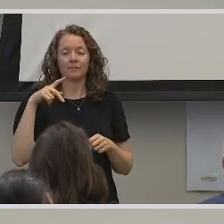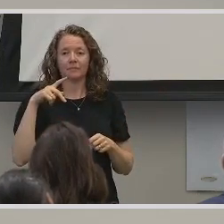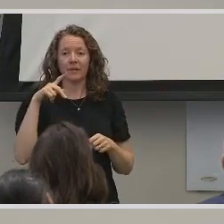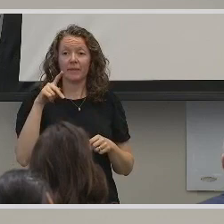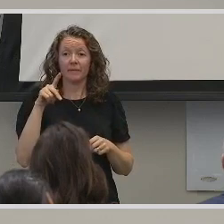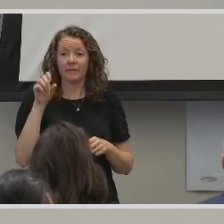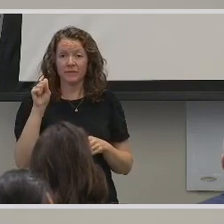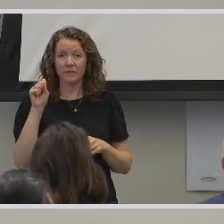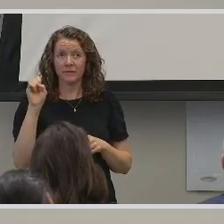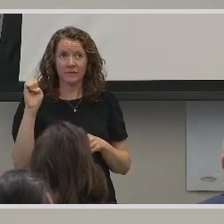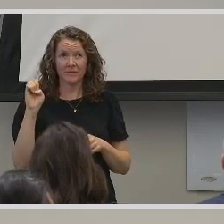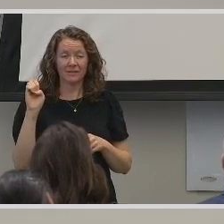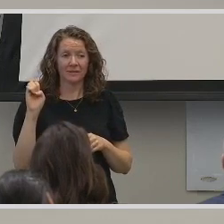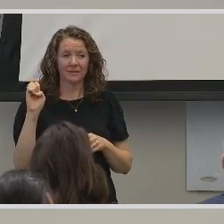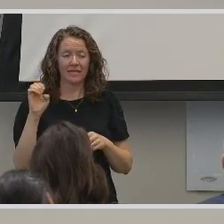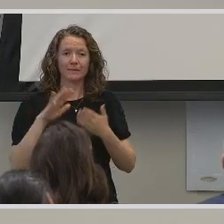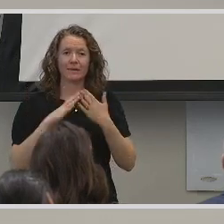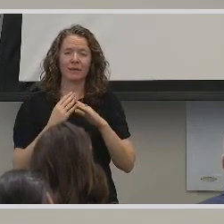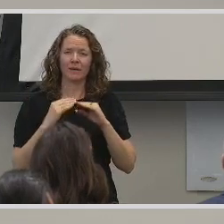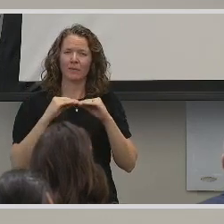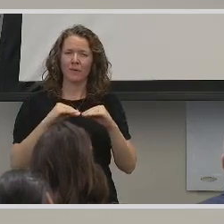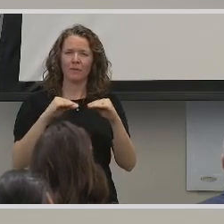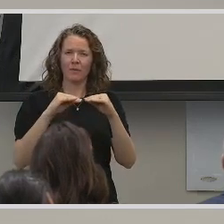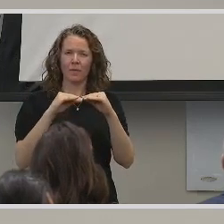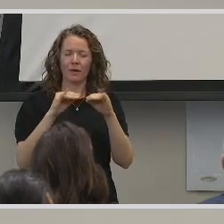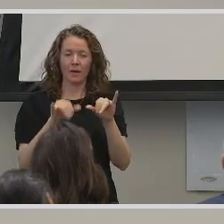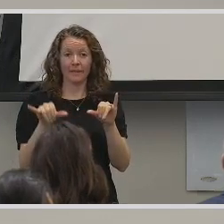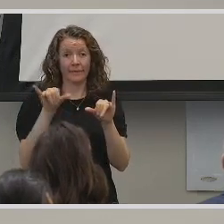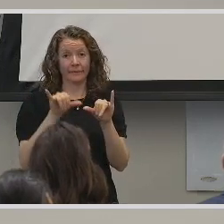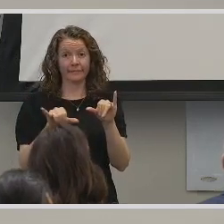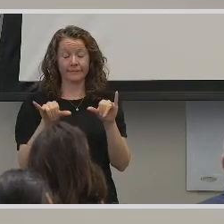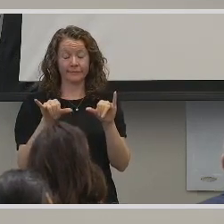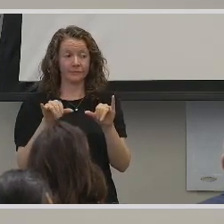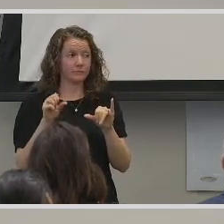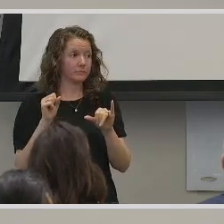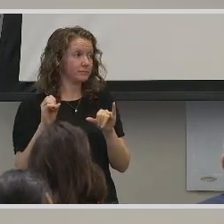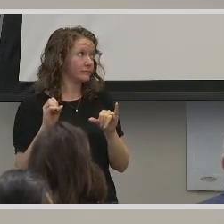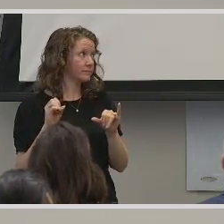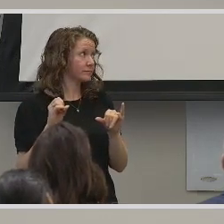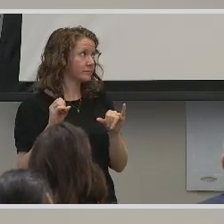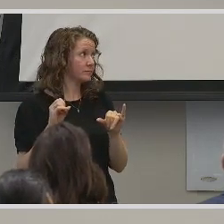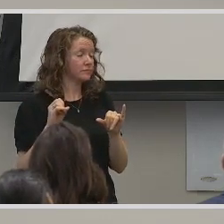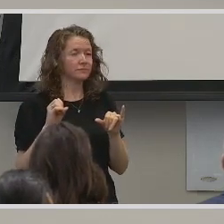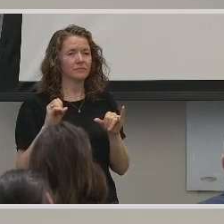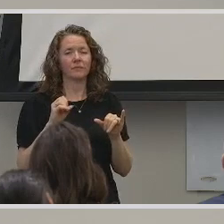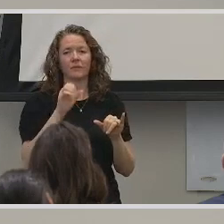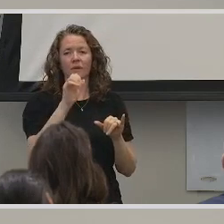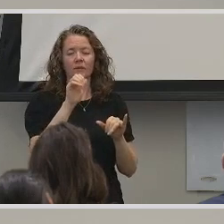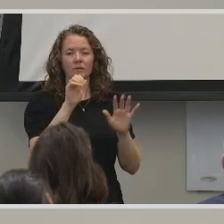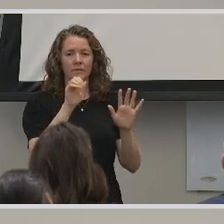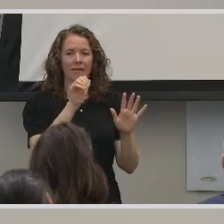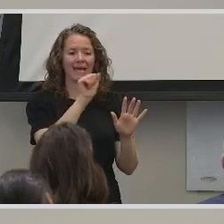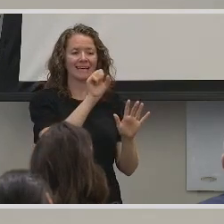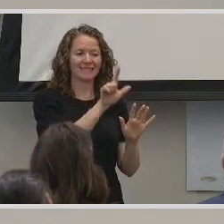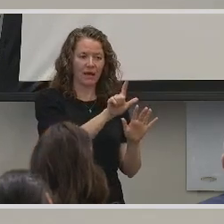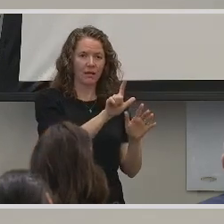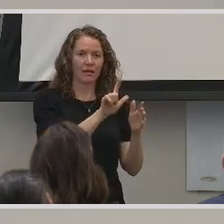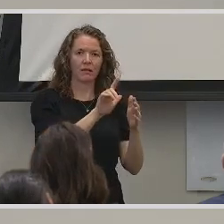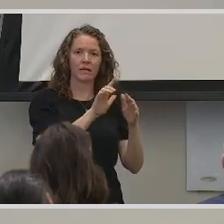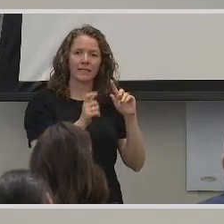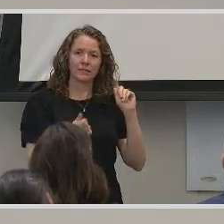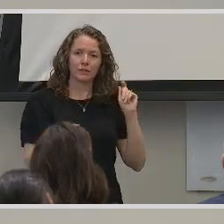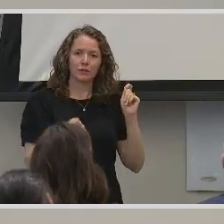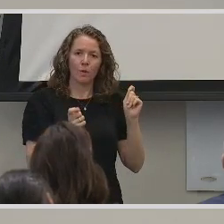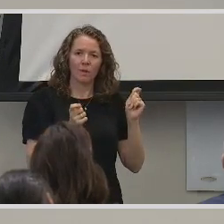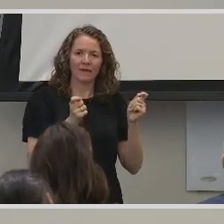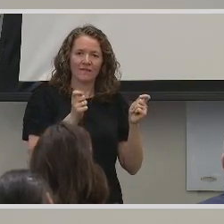English is becoming more and more common now. So the American Signed English is slowly evolving